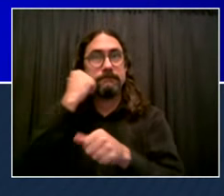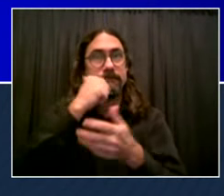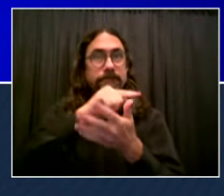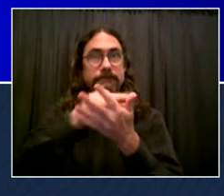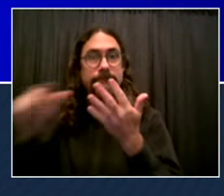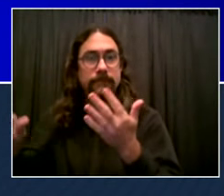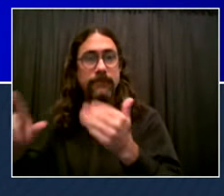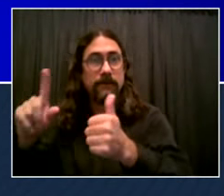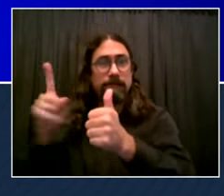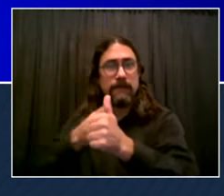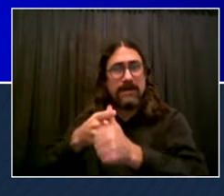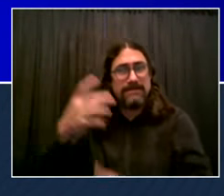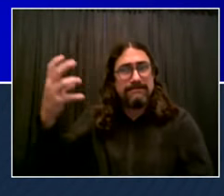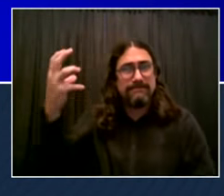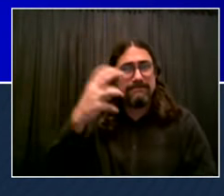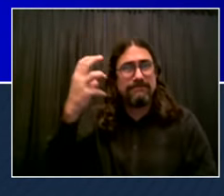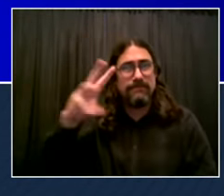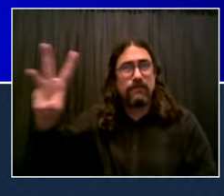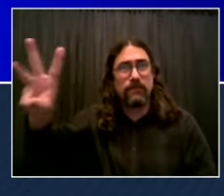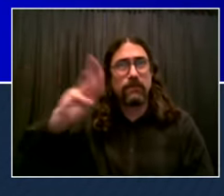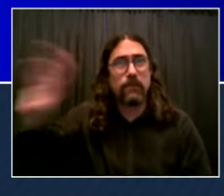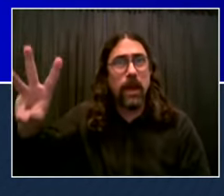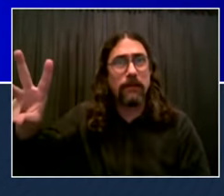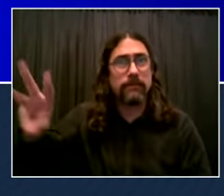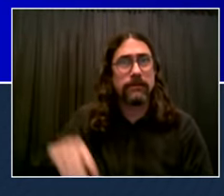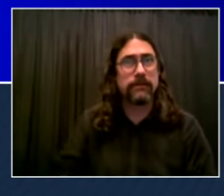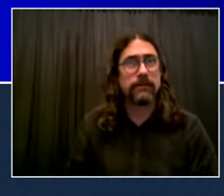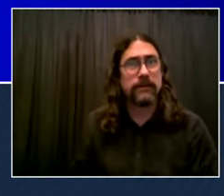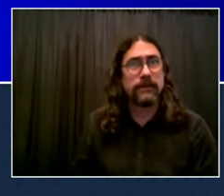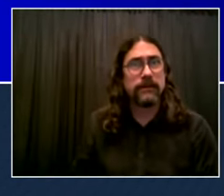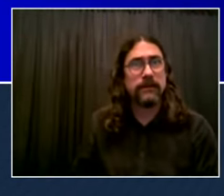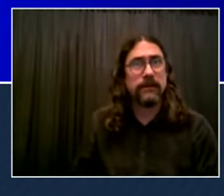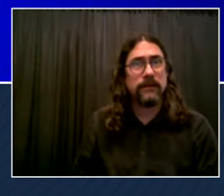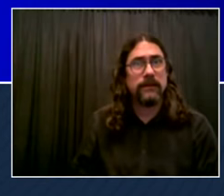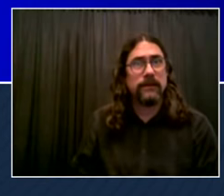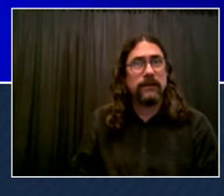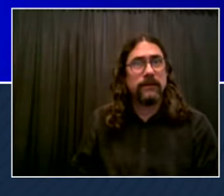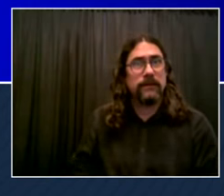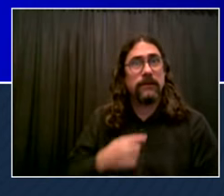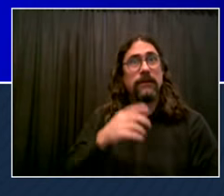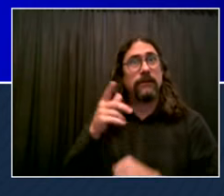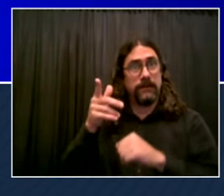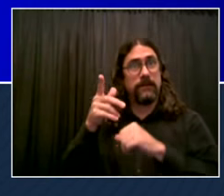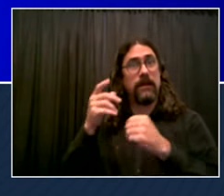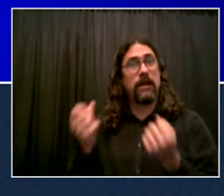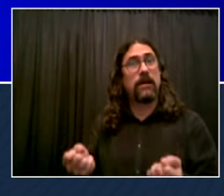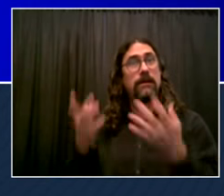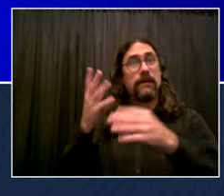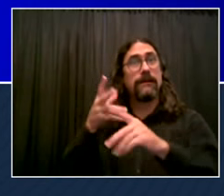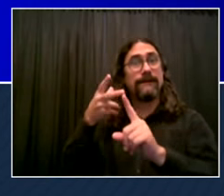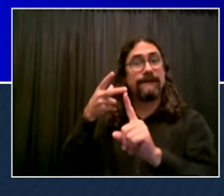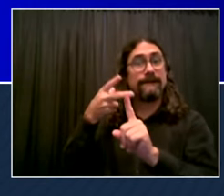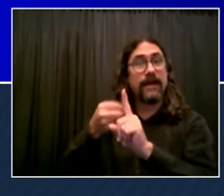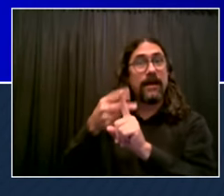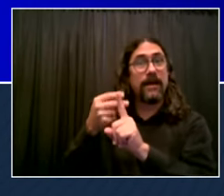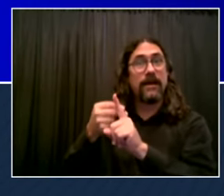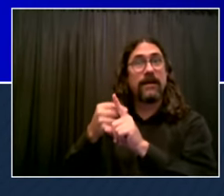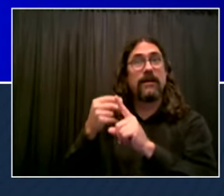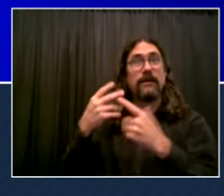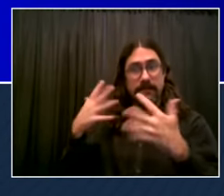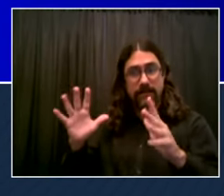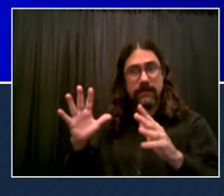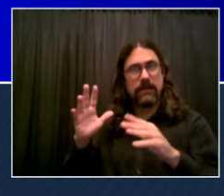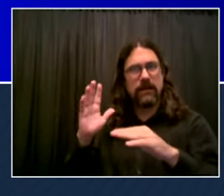we're now have surpassed in terms of doses of vaccine 10.5 million literally 10 million 500